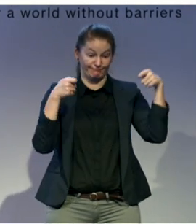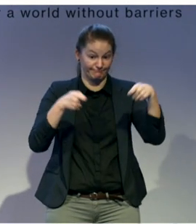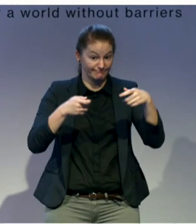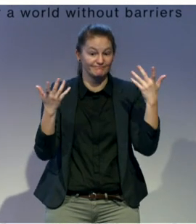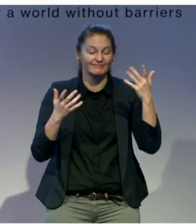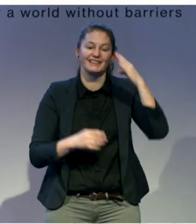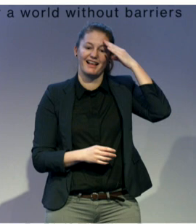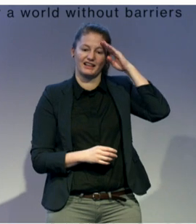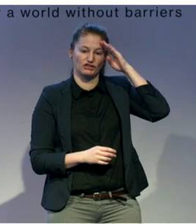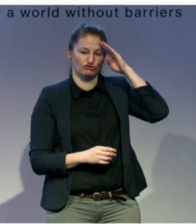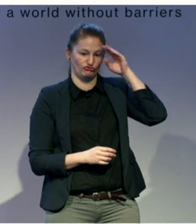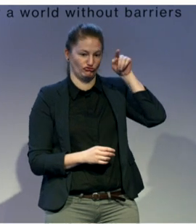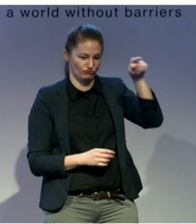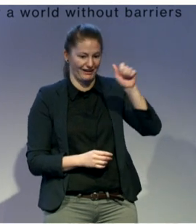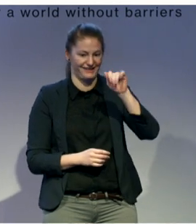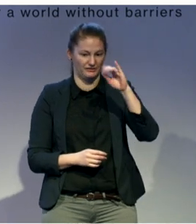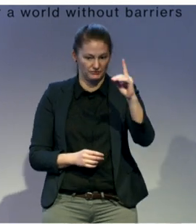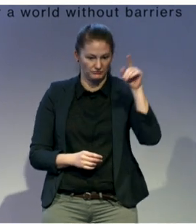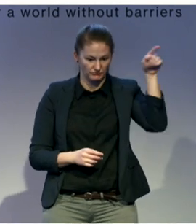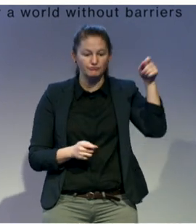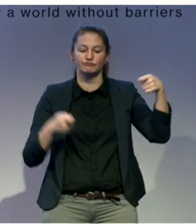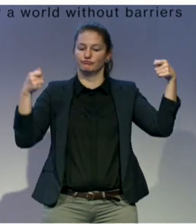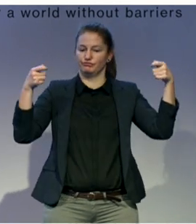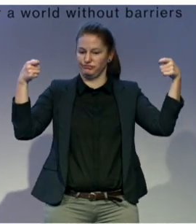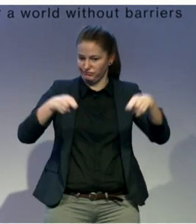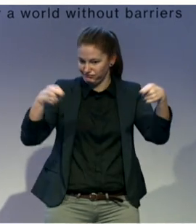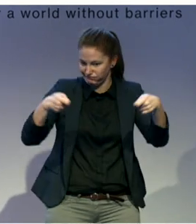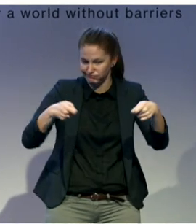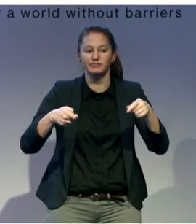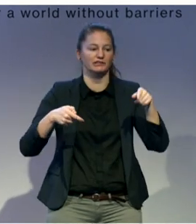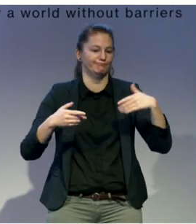development as well as inclusive elections.